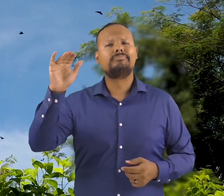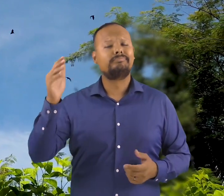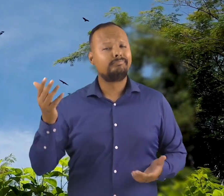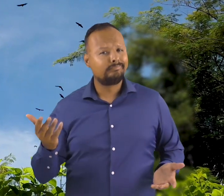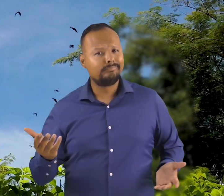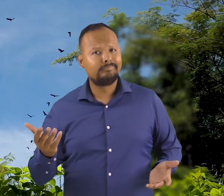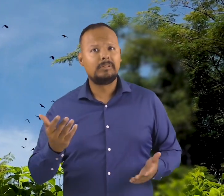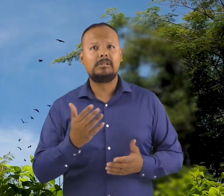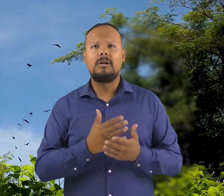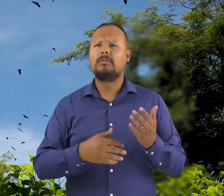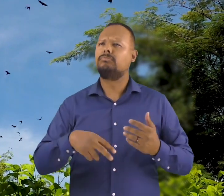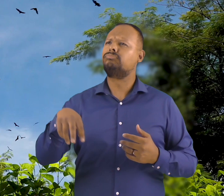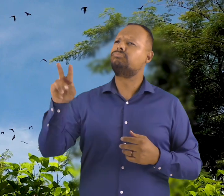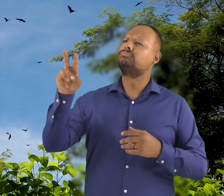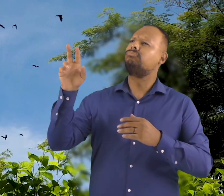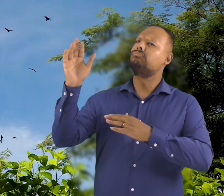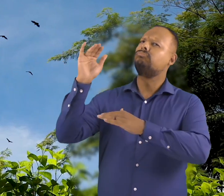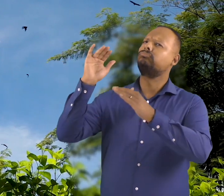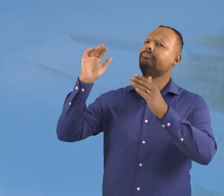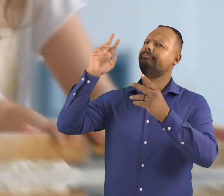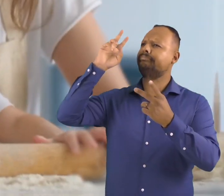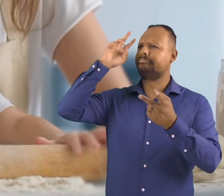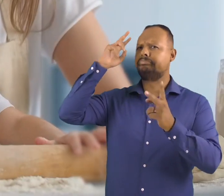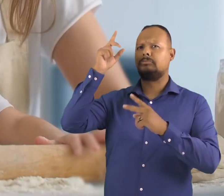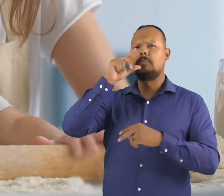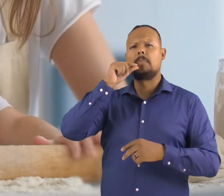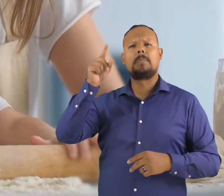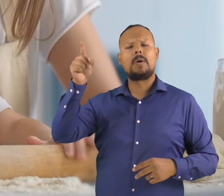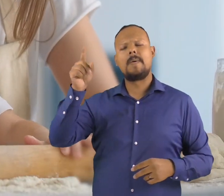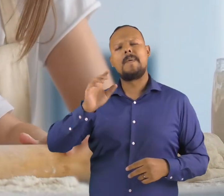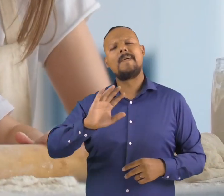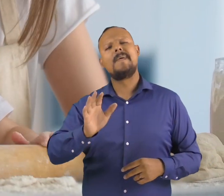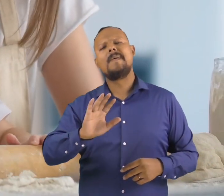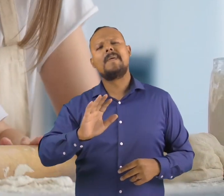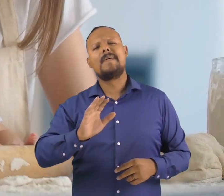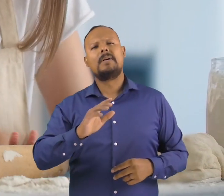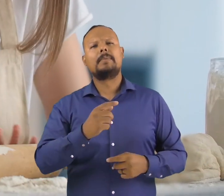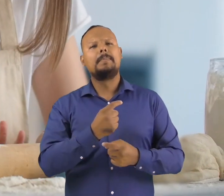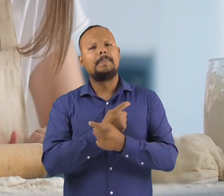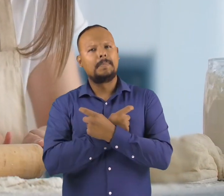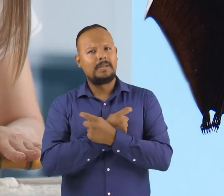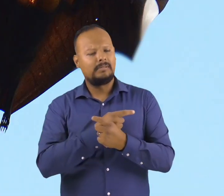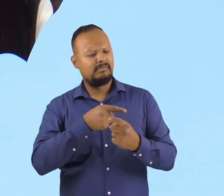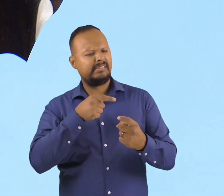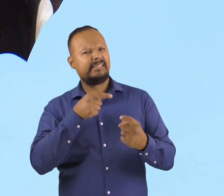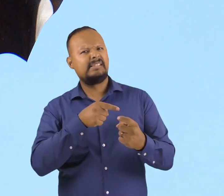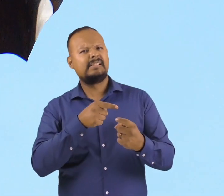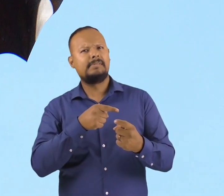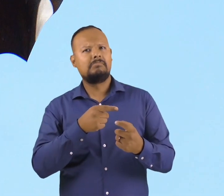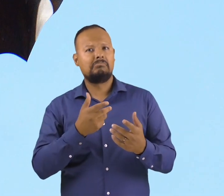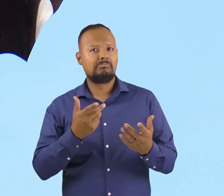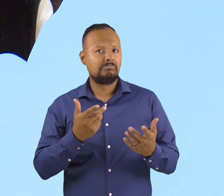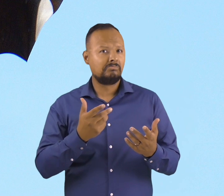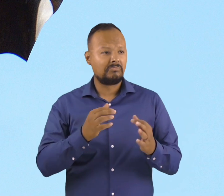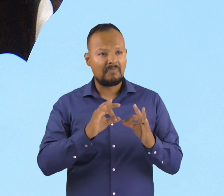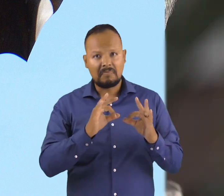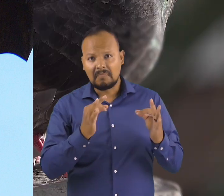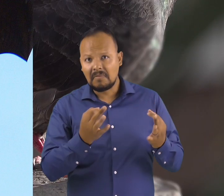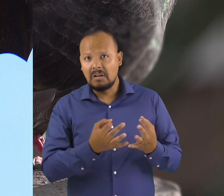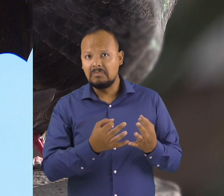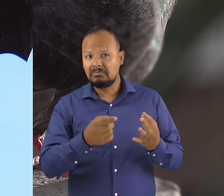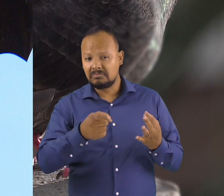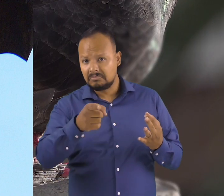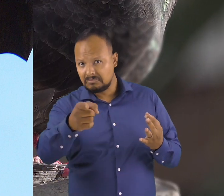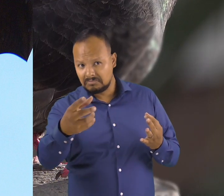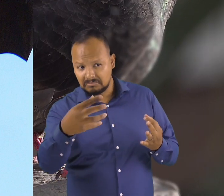mistake them for birds when they are in the sky. But bats are more closely related to you than they are